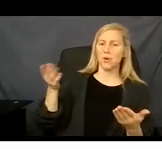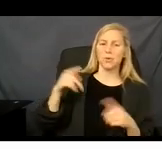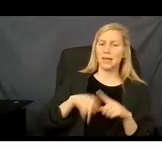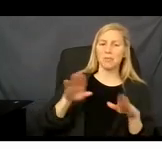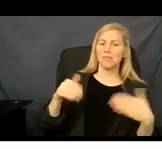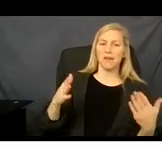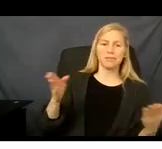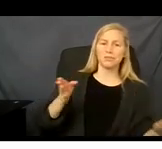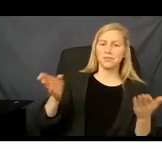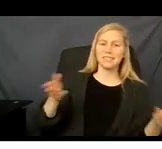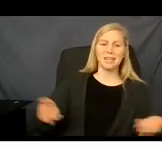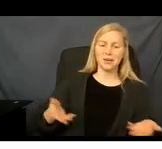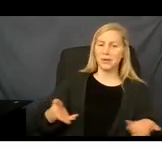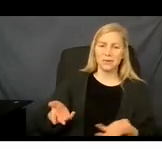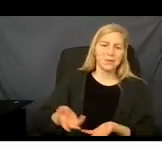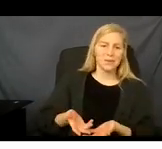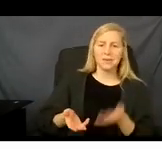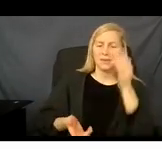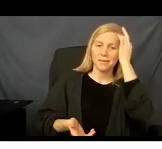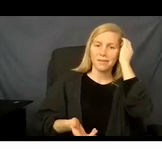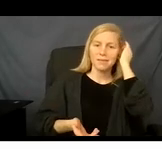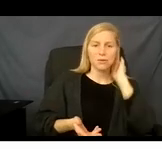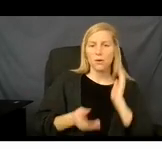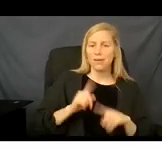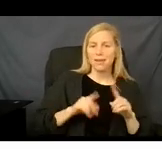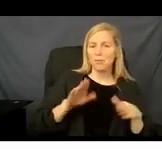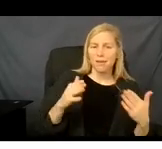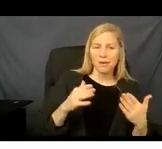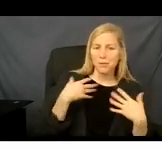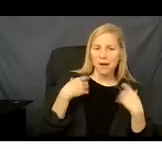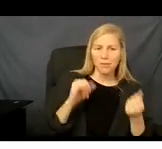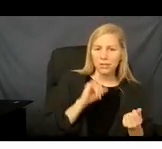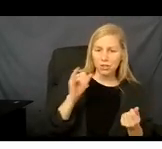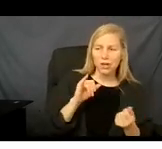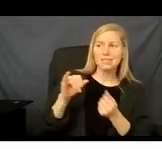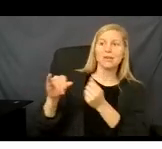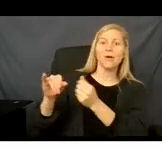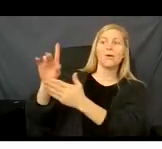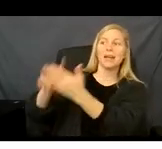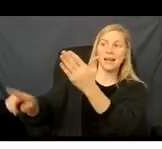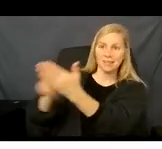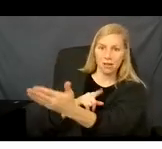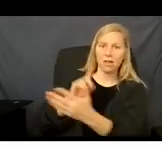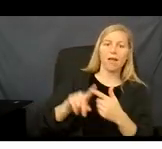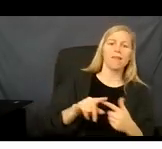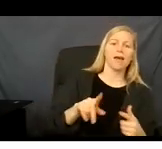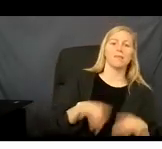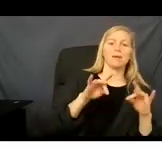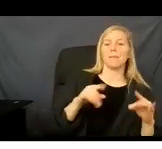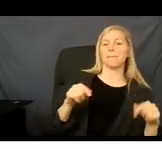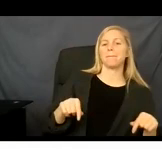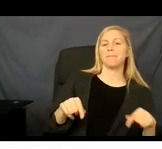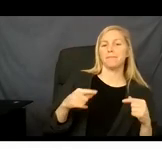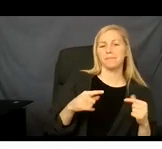before you move, when you are sure of your move date, or just after